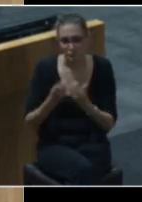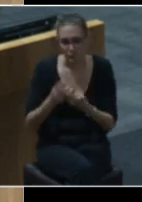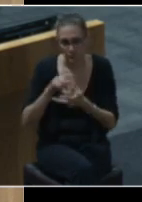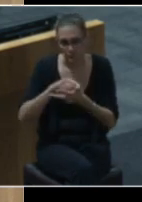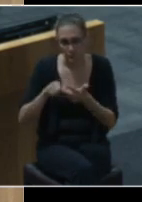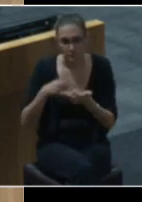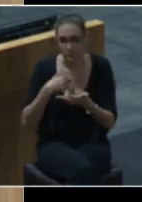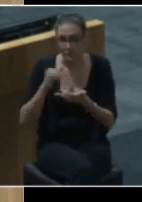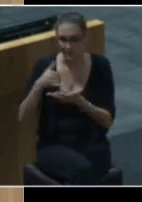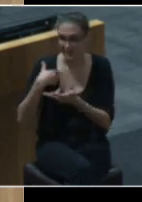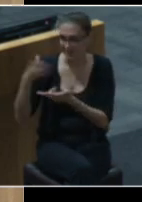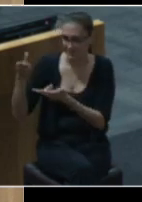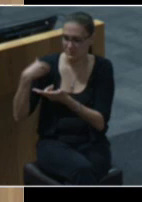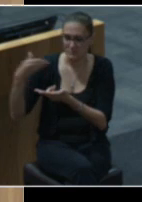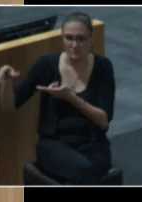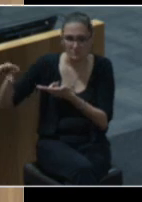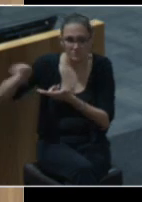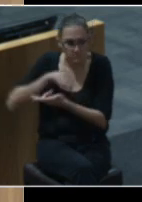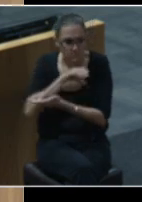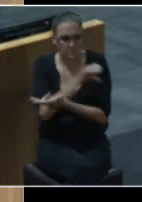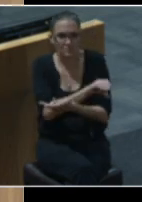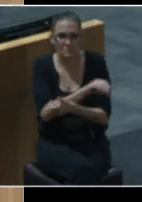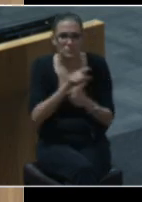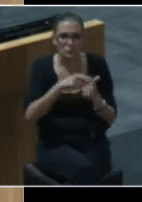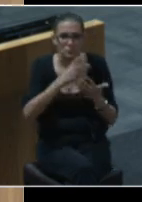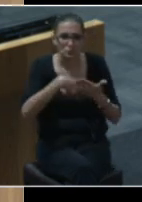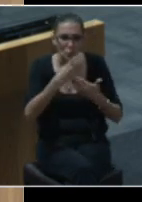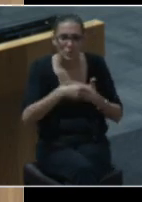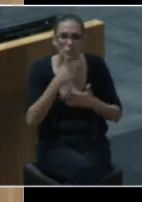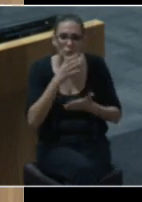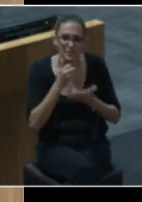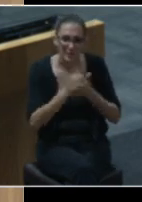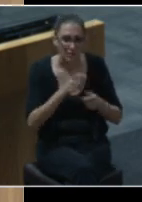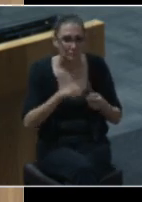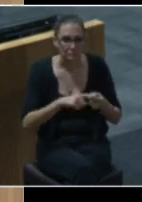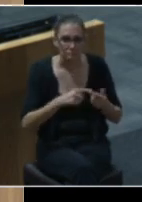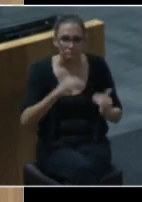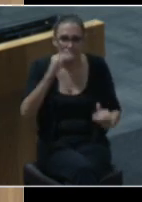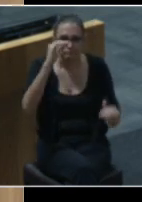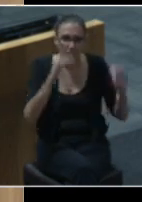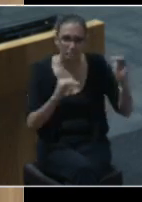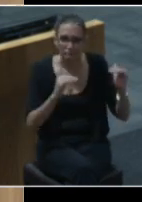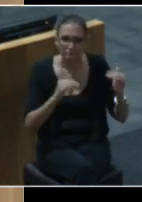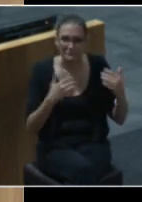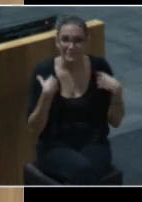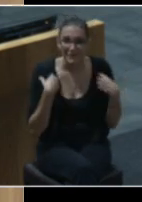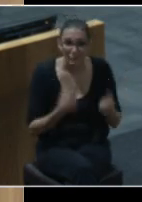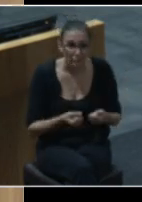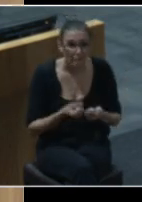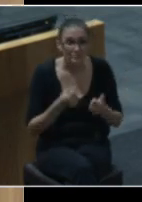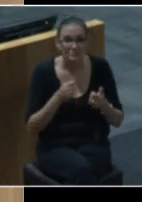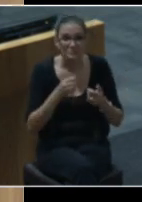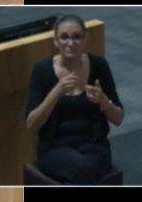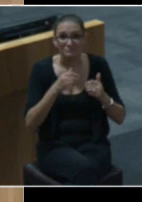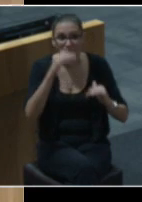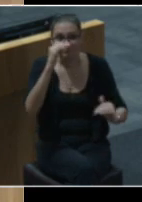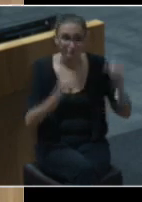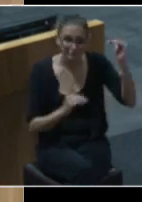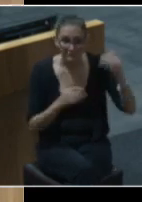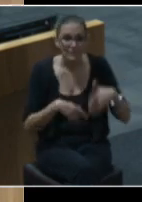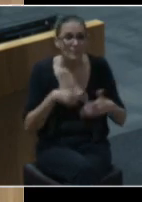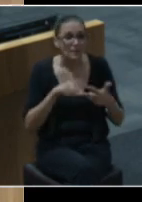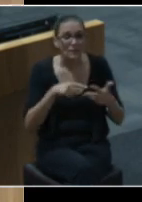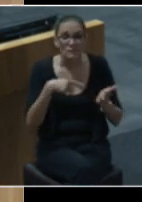have redirected those dollars to investments in programs aimed at addressing health disparities, eliminating homelessness, creating more affordable